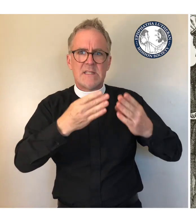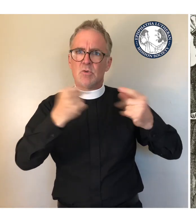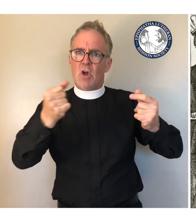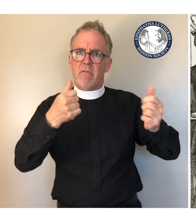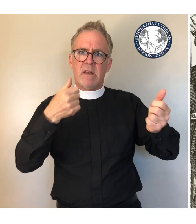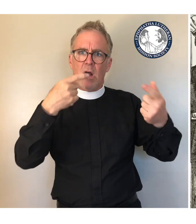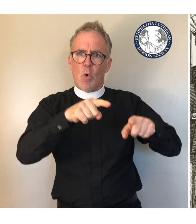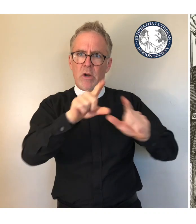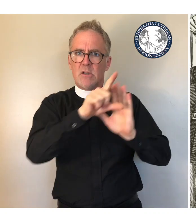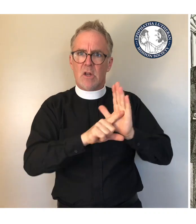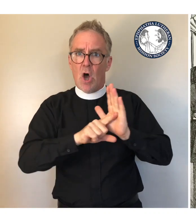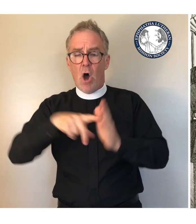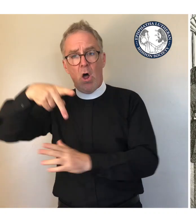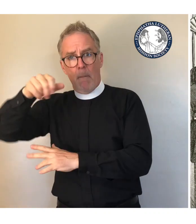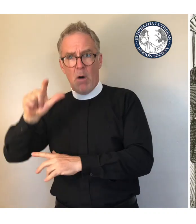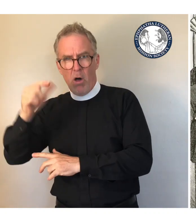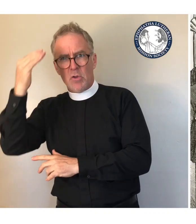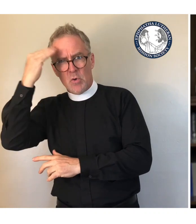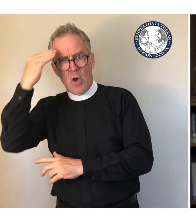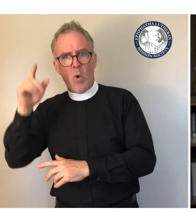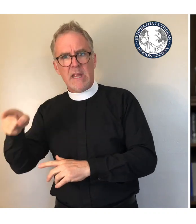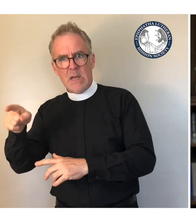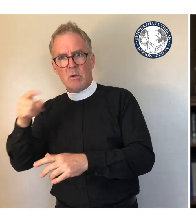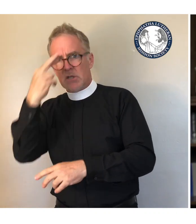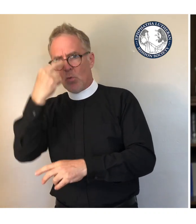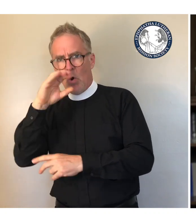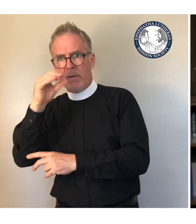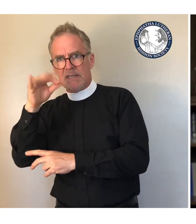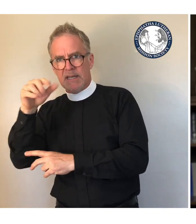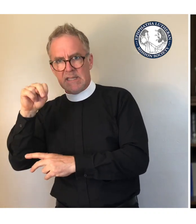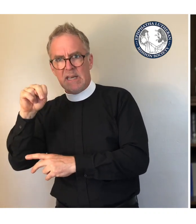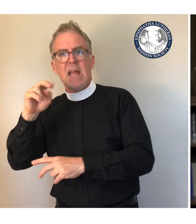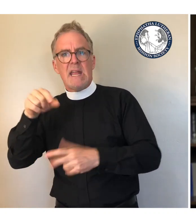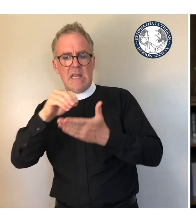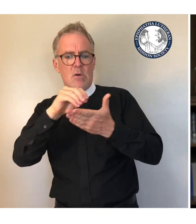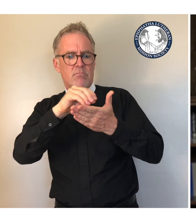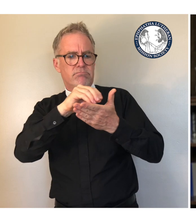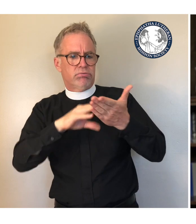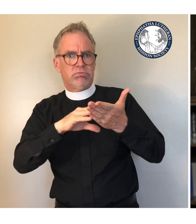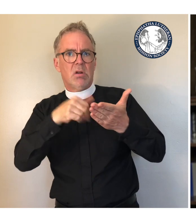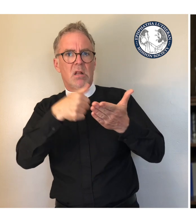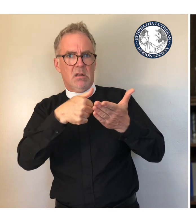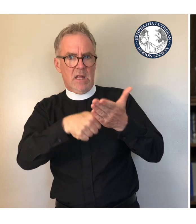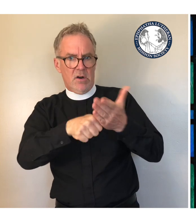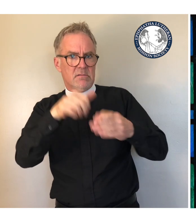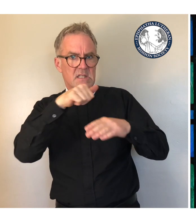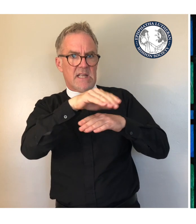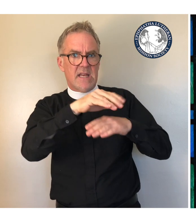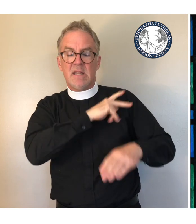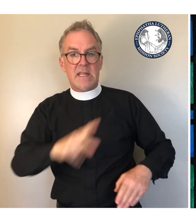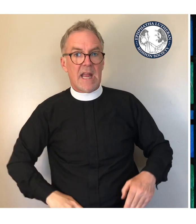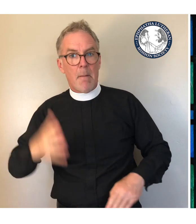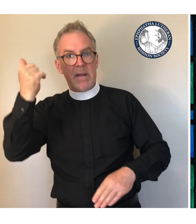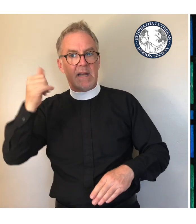violated, he appealed to Caesar. He used the government process available to him. The